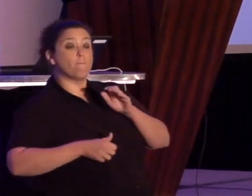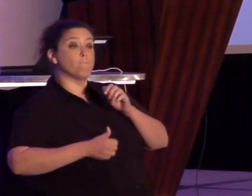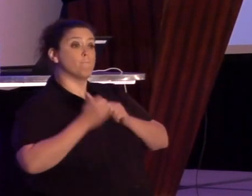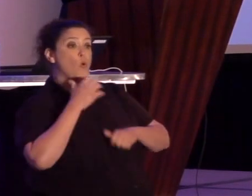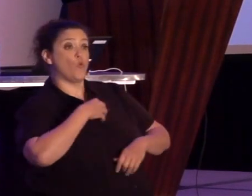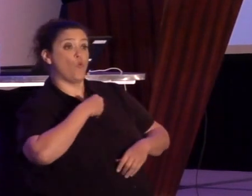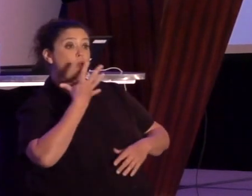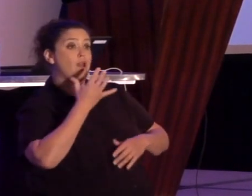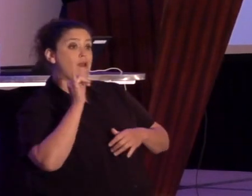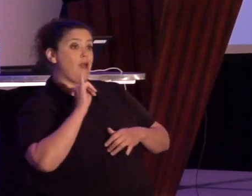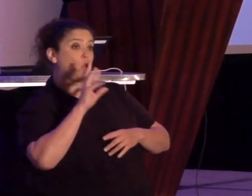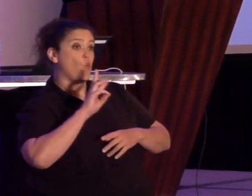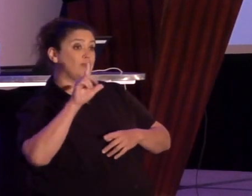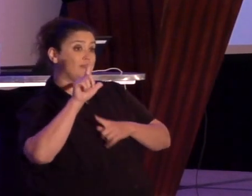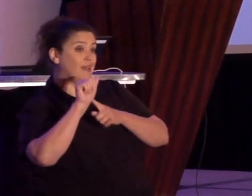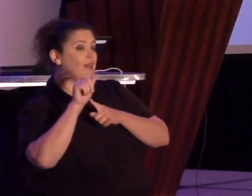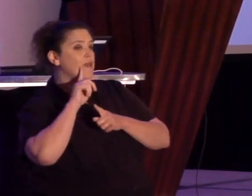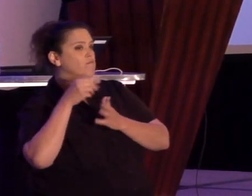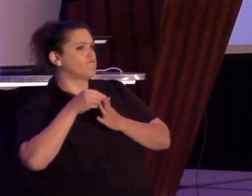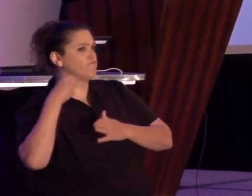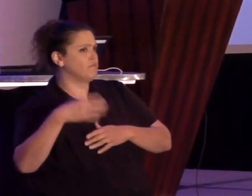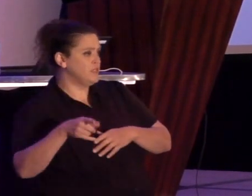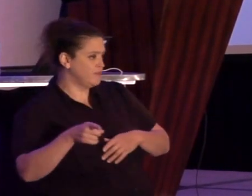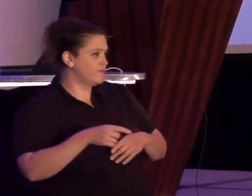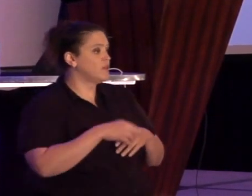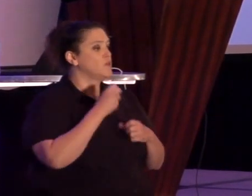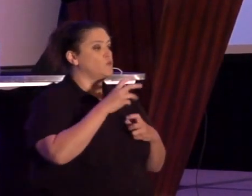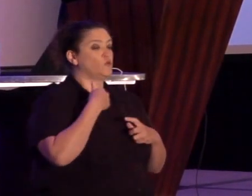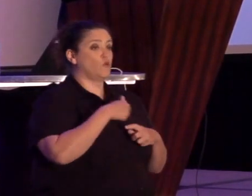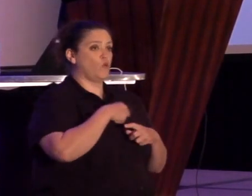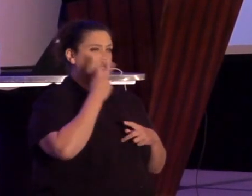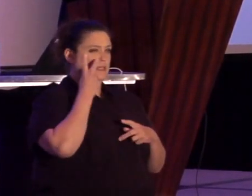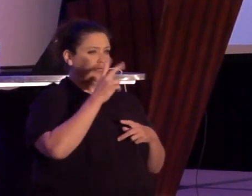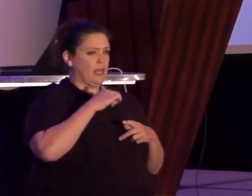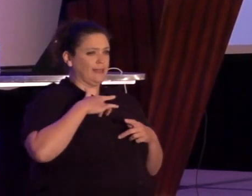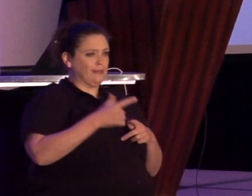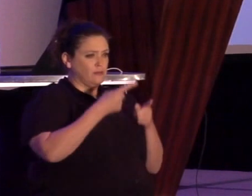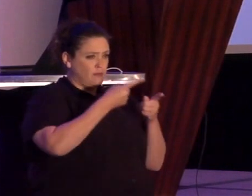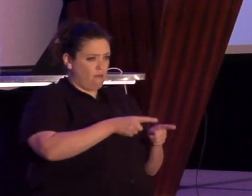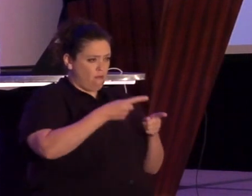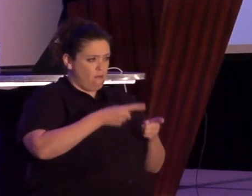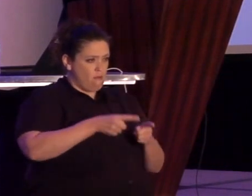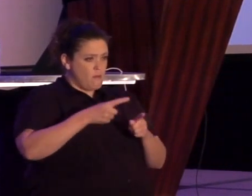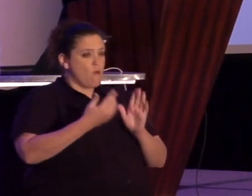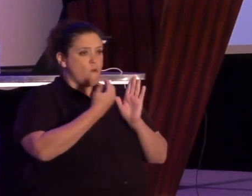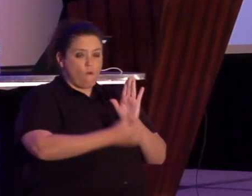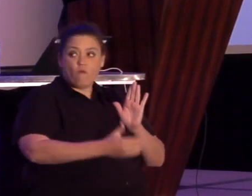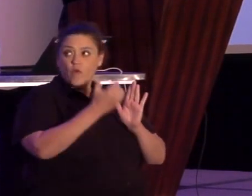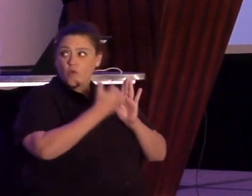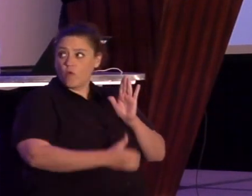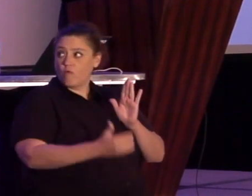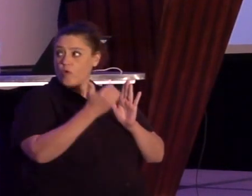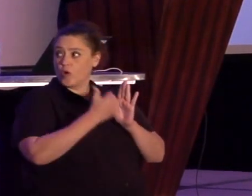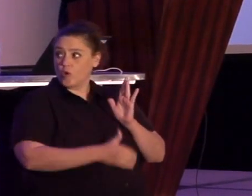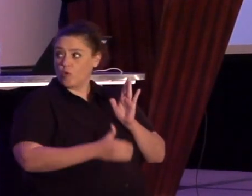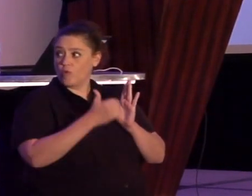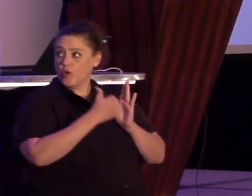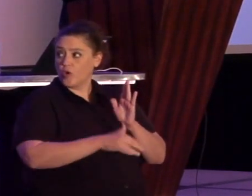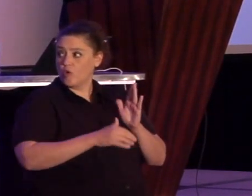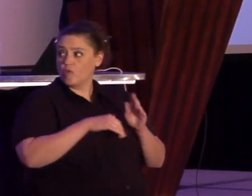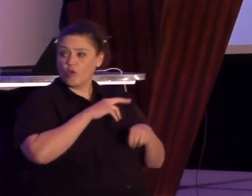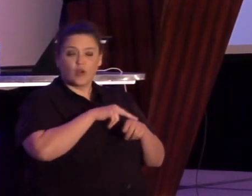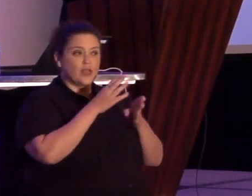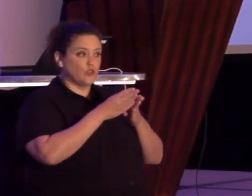LA and the Valley. And so we see these trends over and over again nationwide,